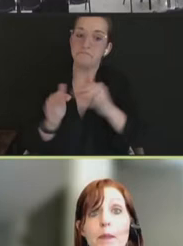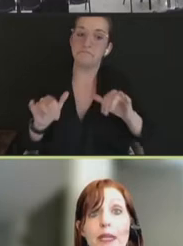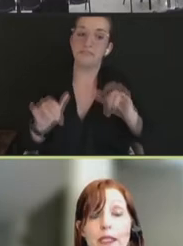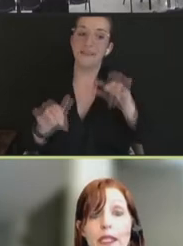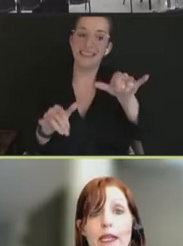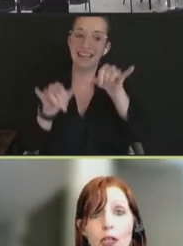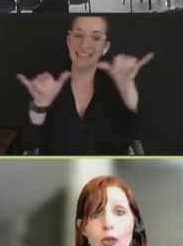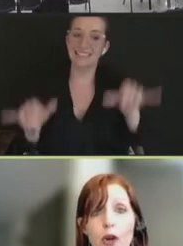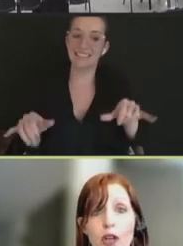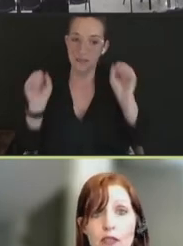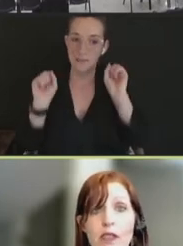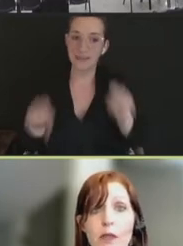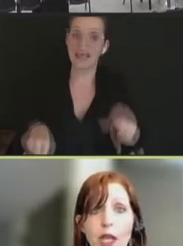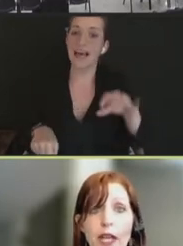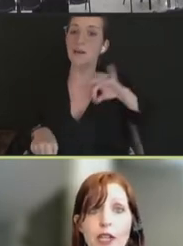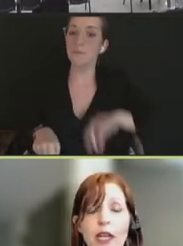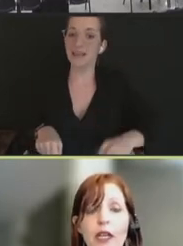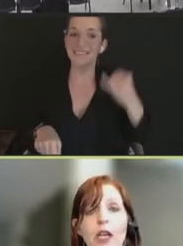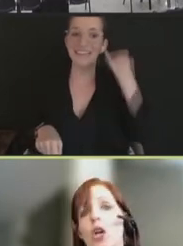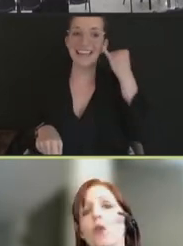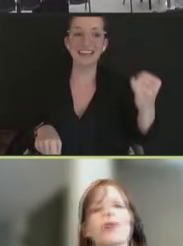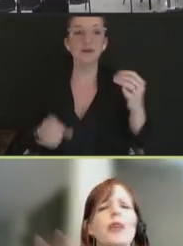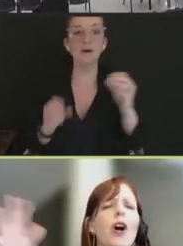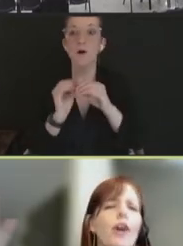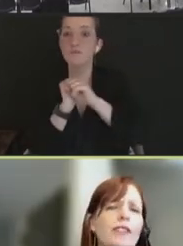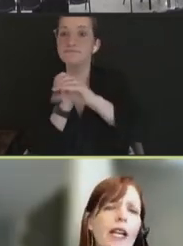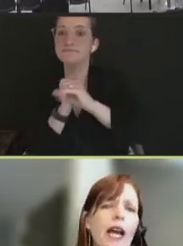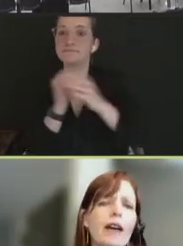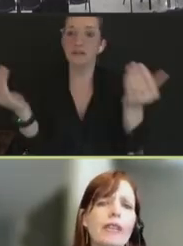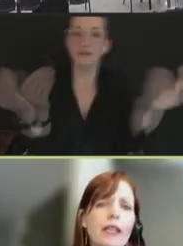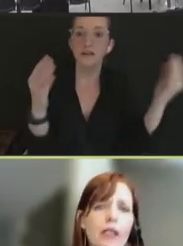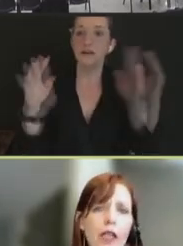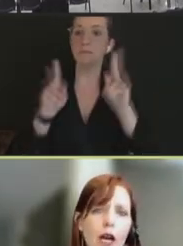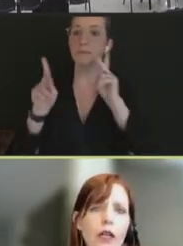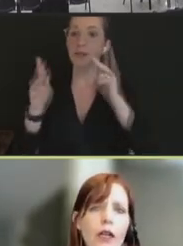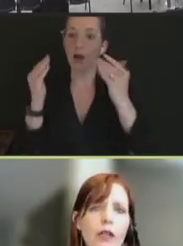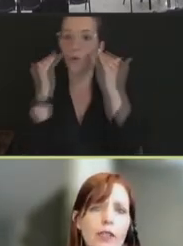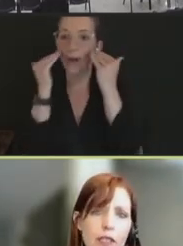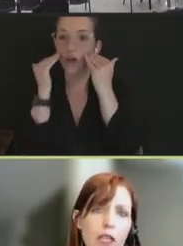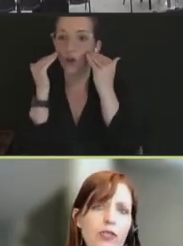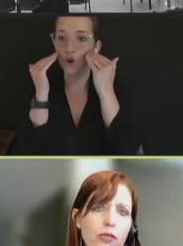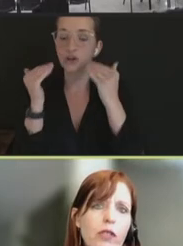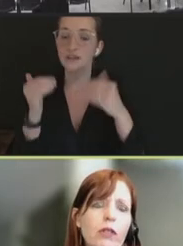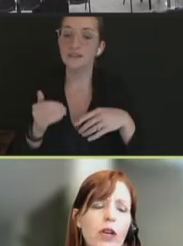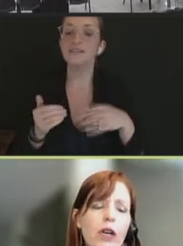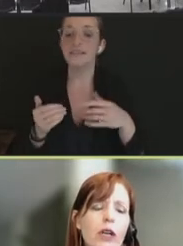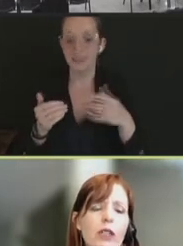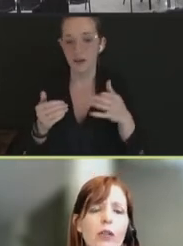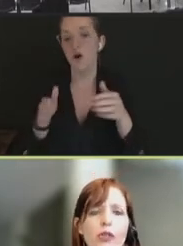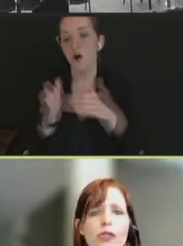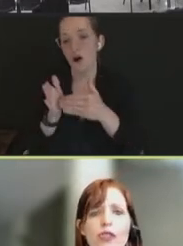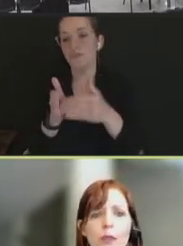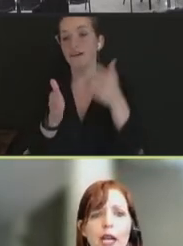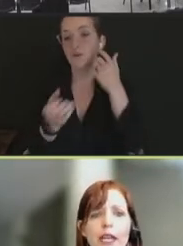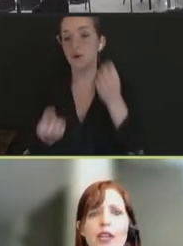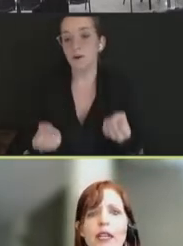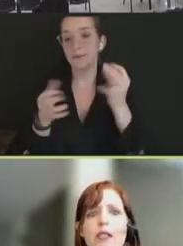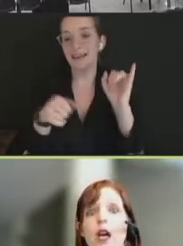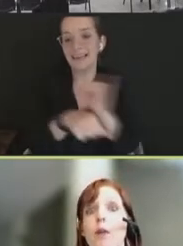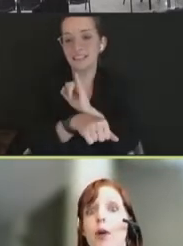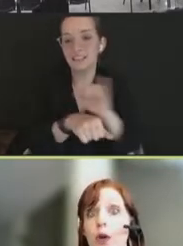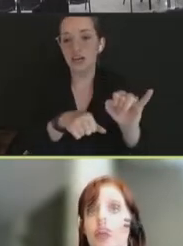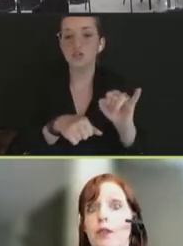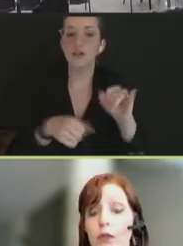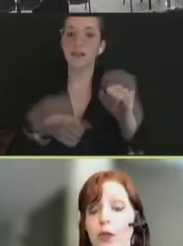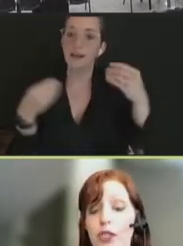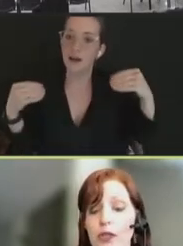visibility across the supply chain, which we often have in a lot of industrial commercial supply chains,